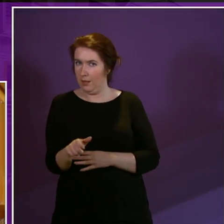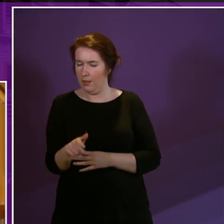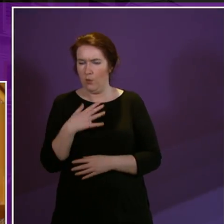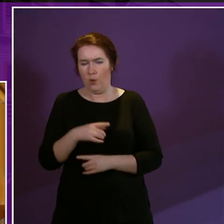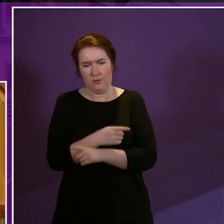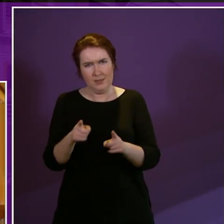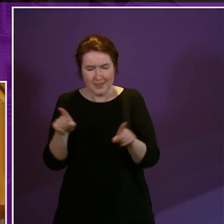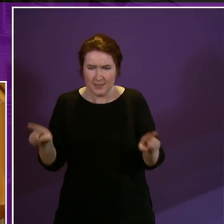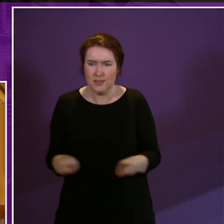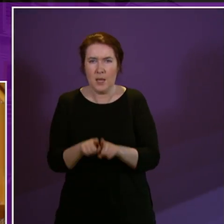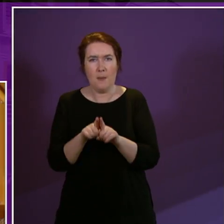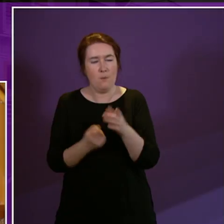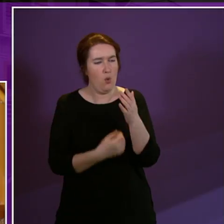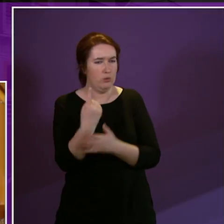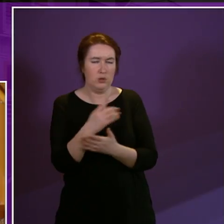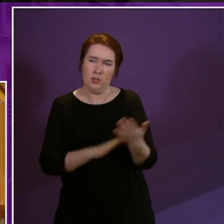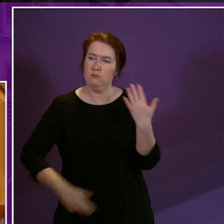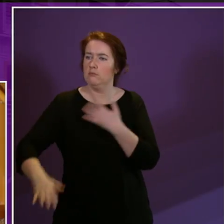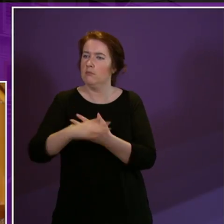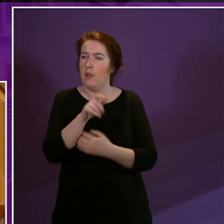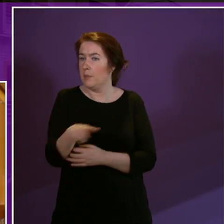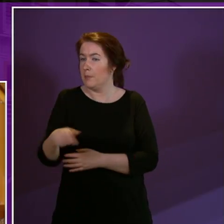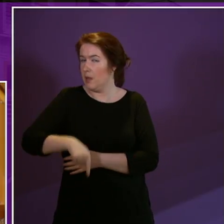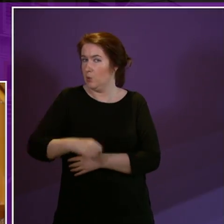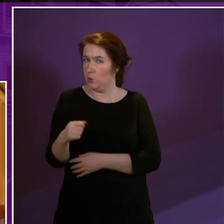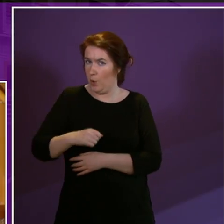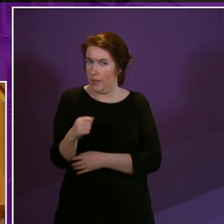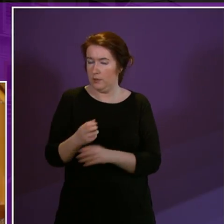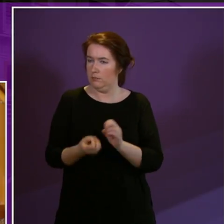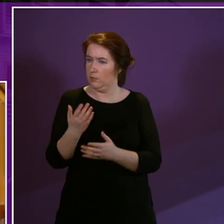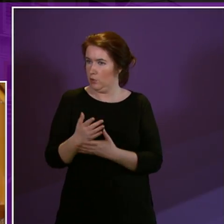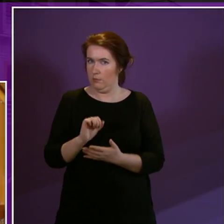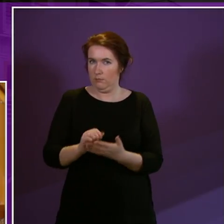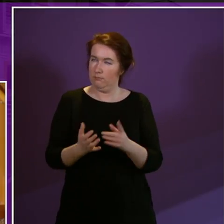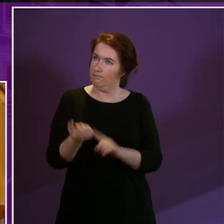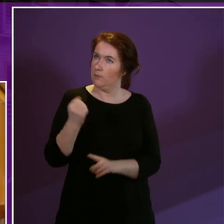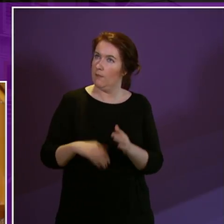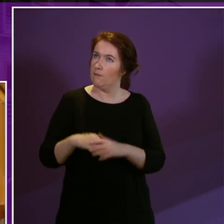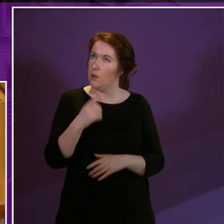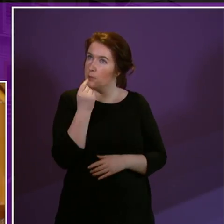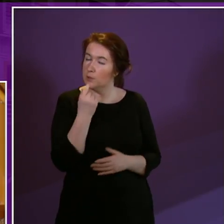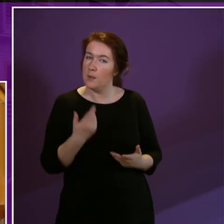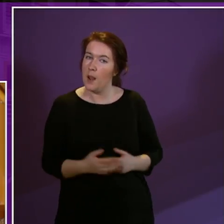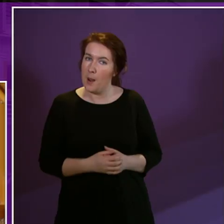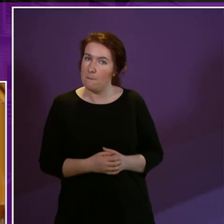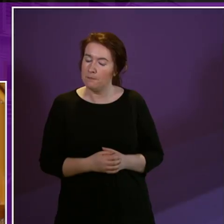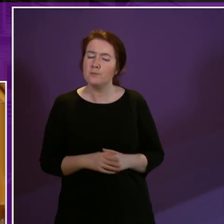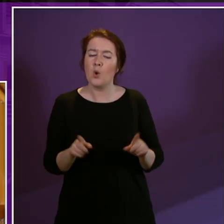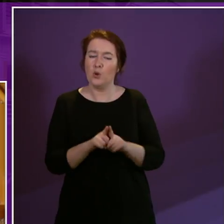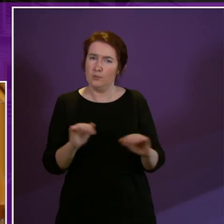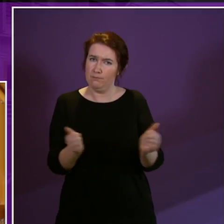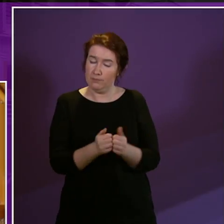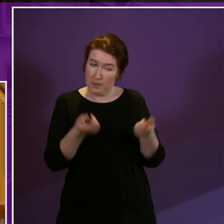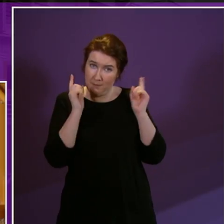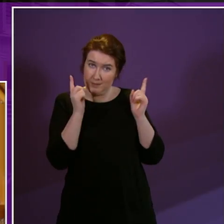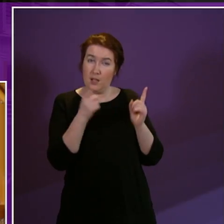them to have the same opportunities as all other citizens in Scotland in order to realise their potential I also agree with the Minister that the direct